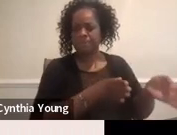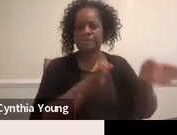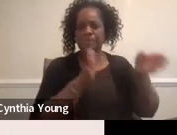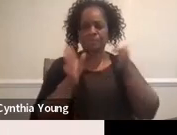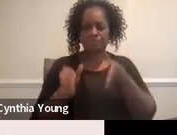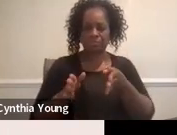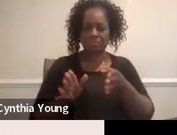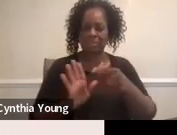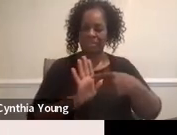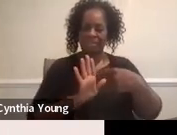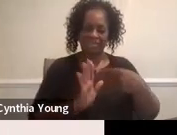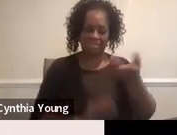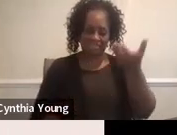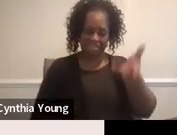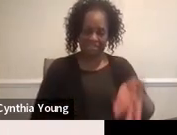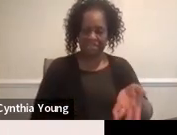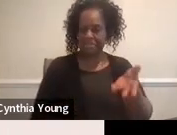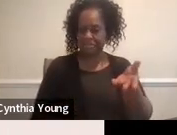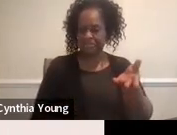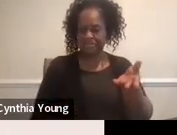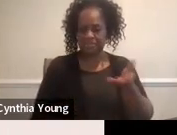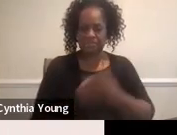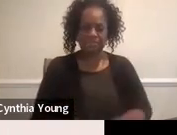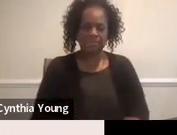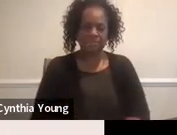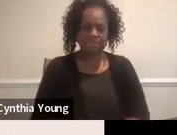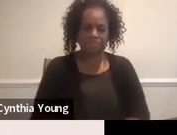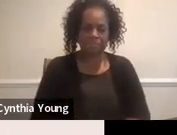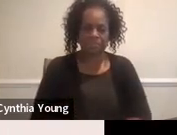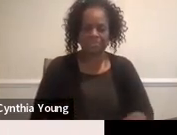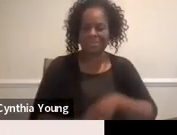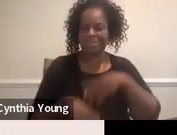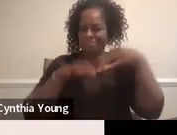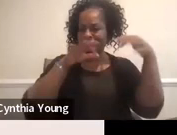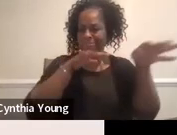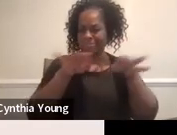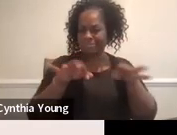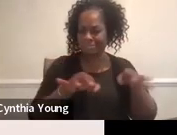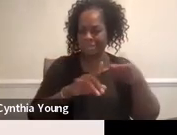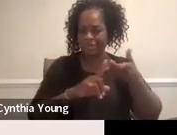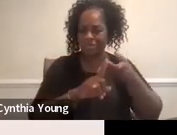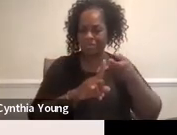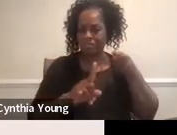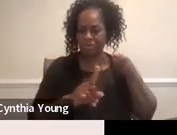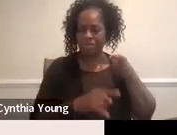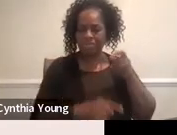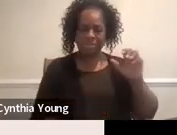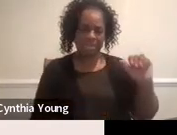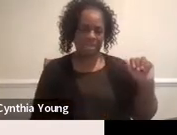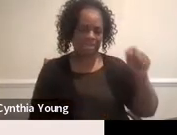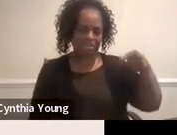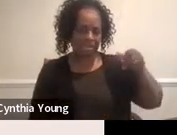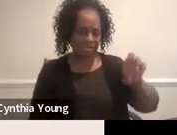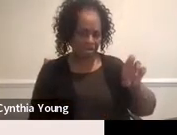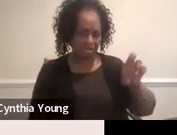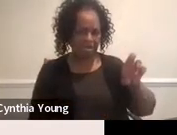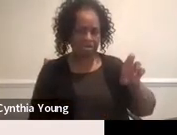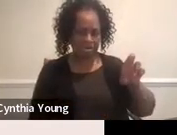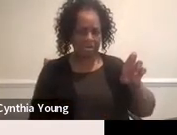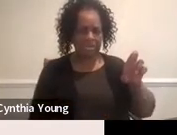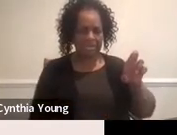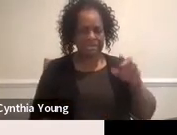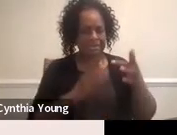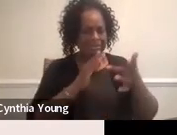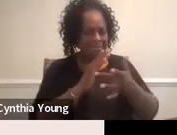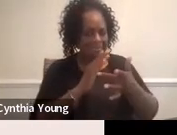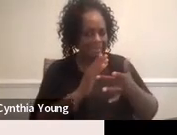This is the, the description from the APR. So it's a little technical,